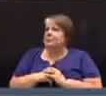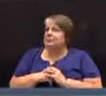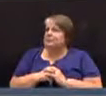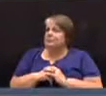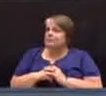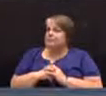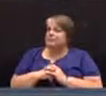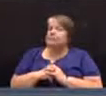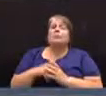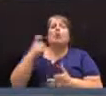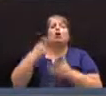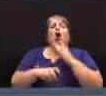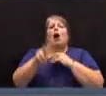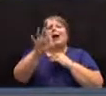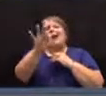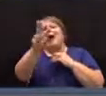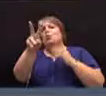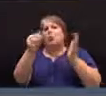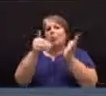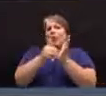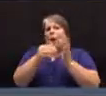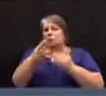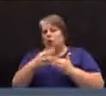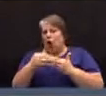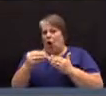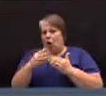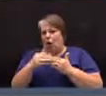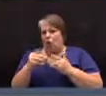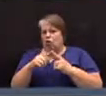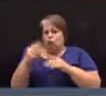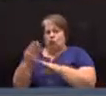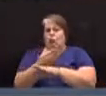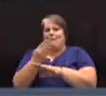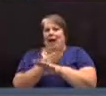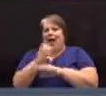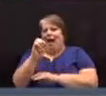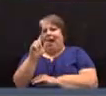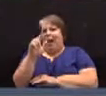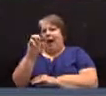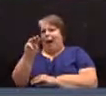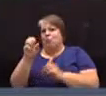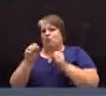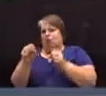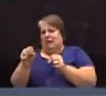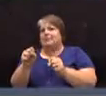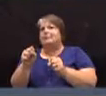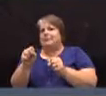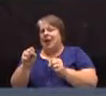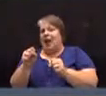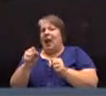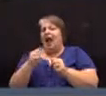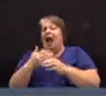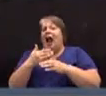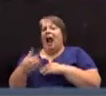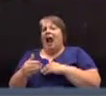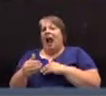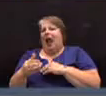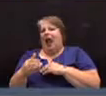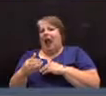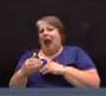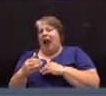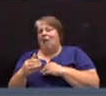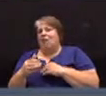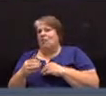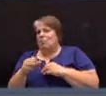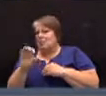It costs $92,000 to repair Elm Street after those September 11, 2013